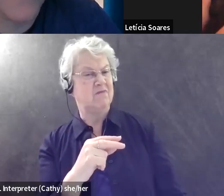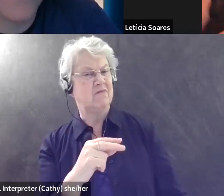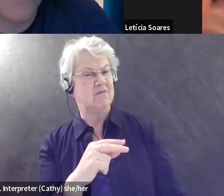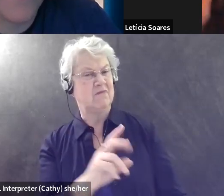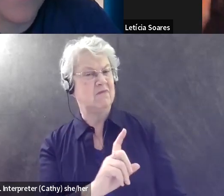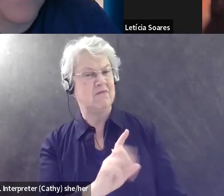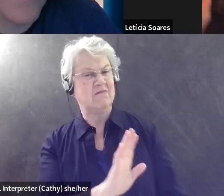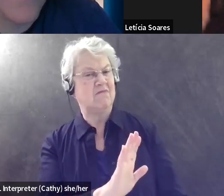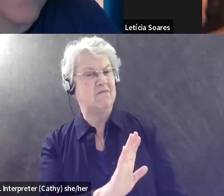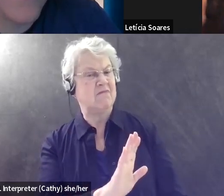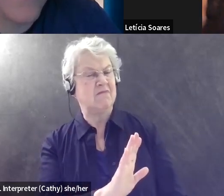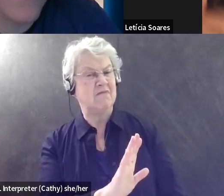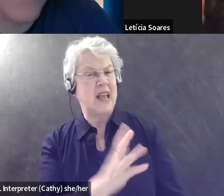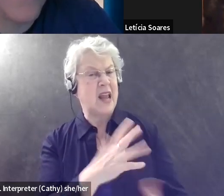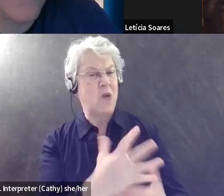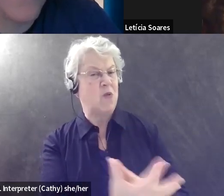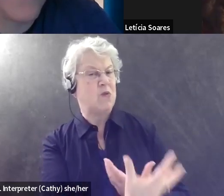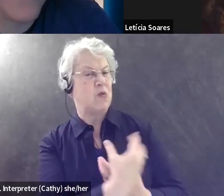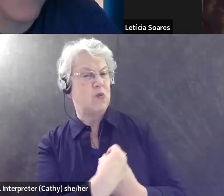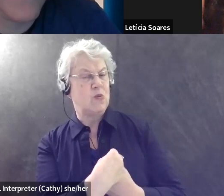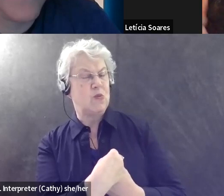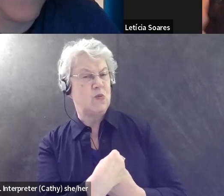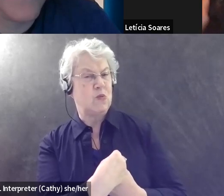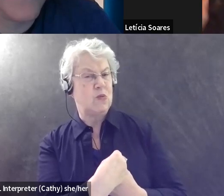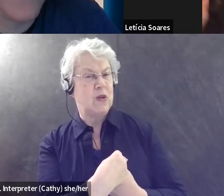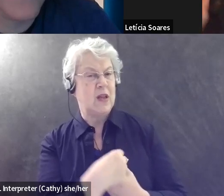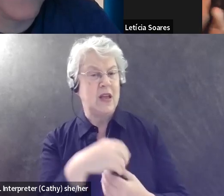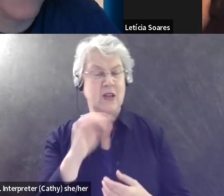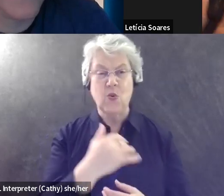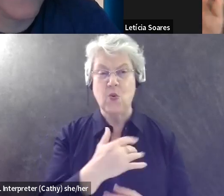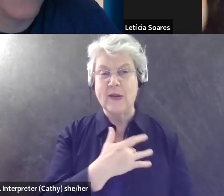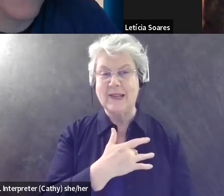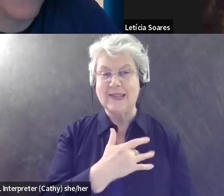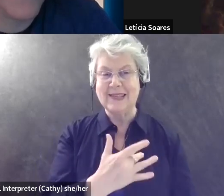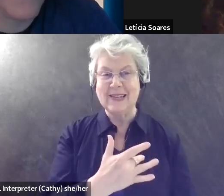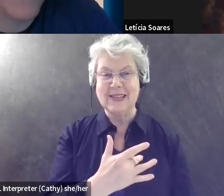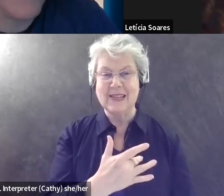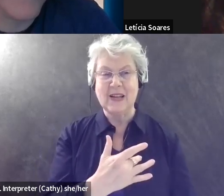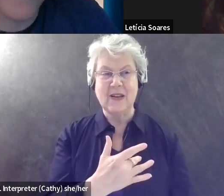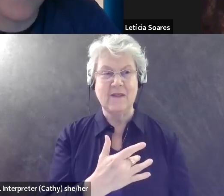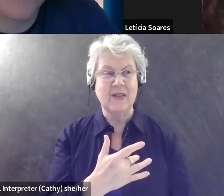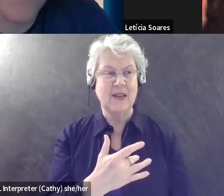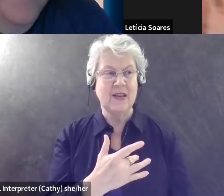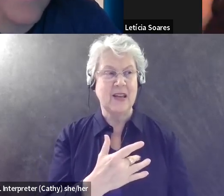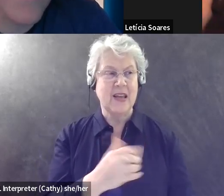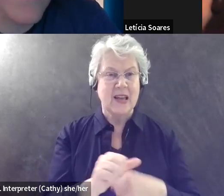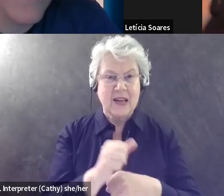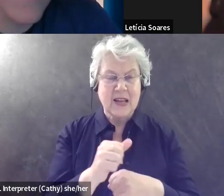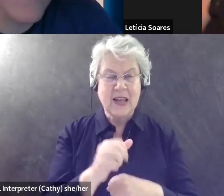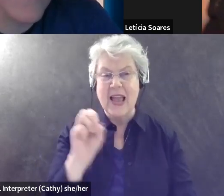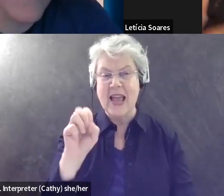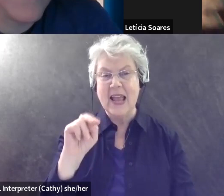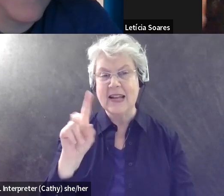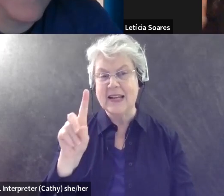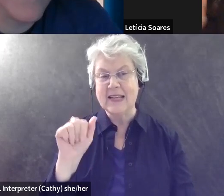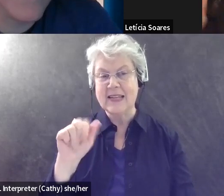habitat, you know, harsh, where I'm not talking about an extremely sensitive, uh, endangered species nesting site, but I'm